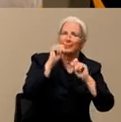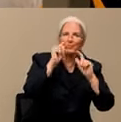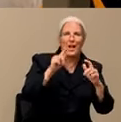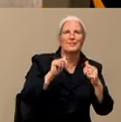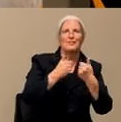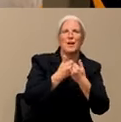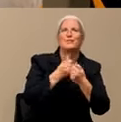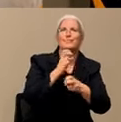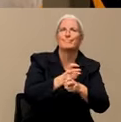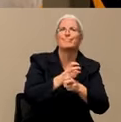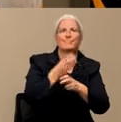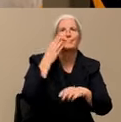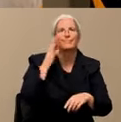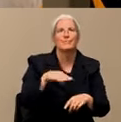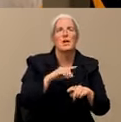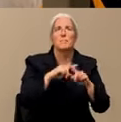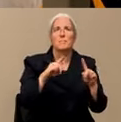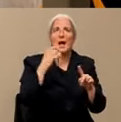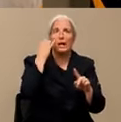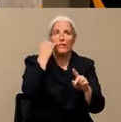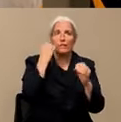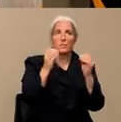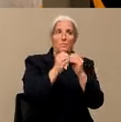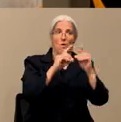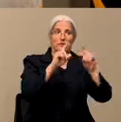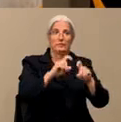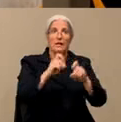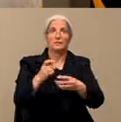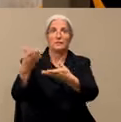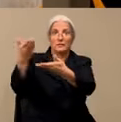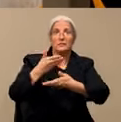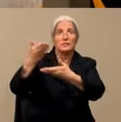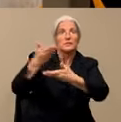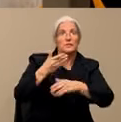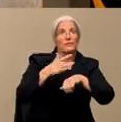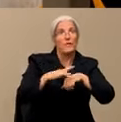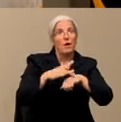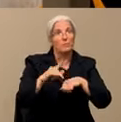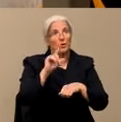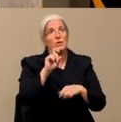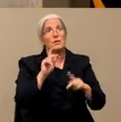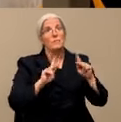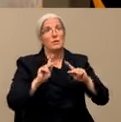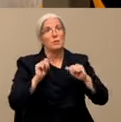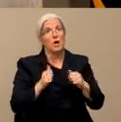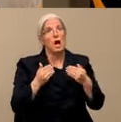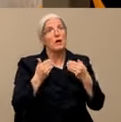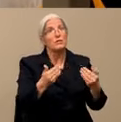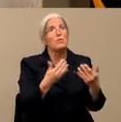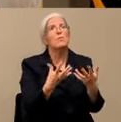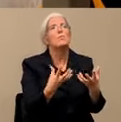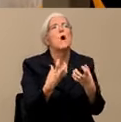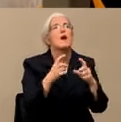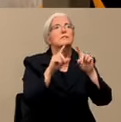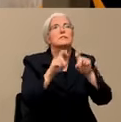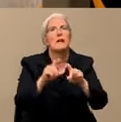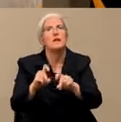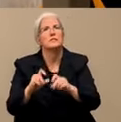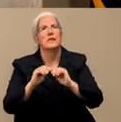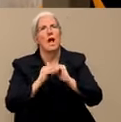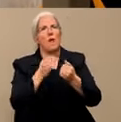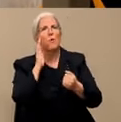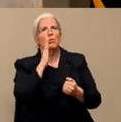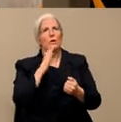that if there are more tests available throughout the state of the country, people would want to have those tests, how are we responding to that in California?